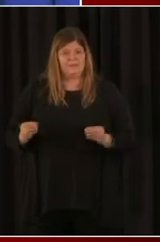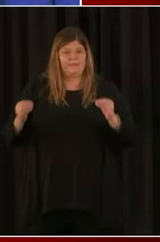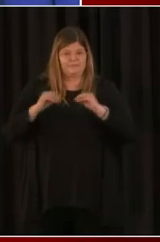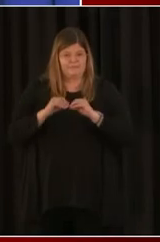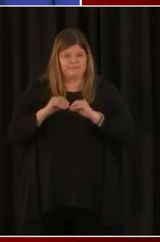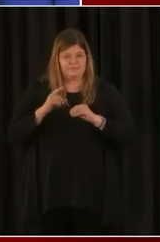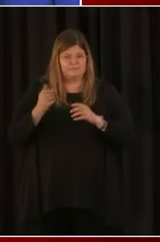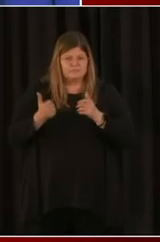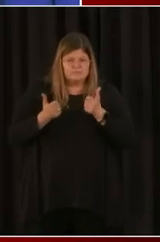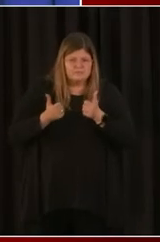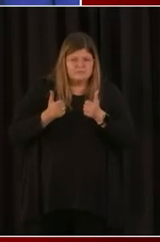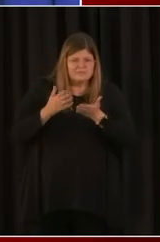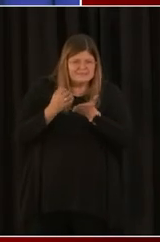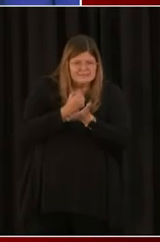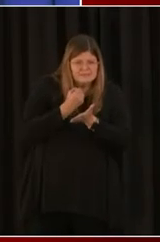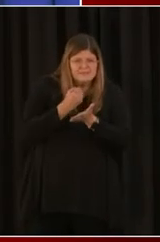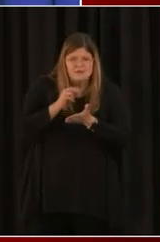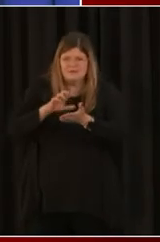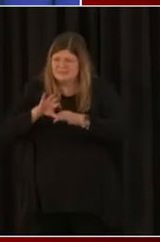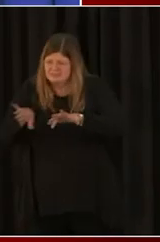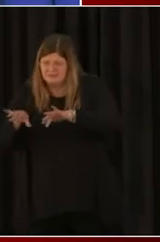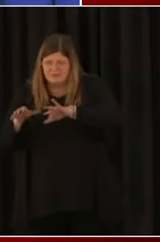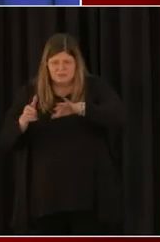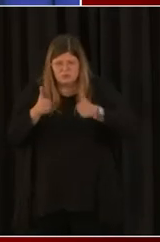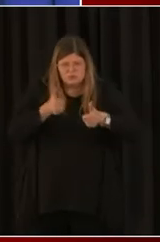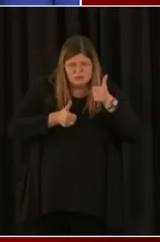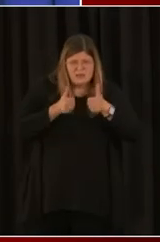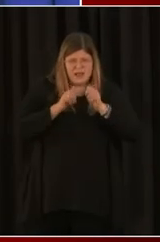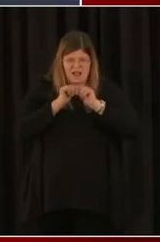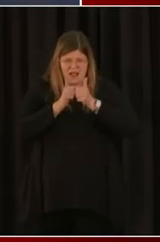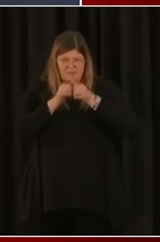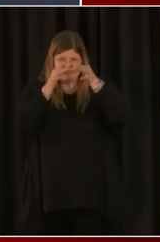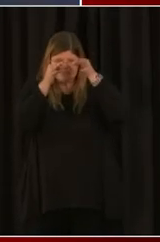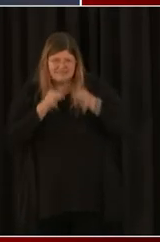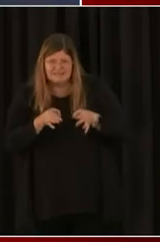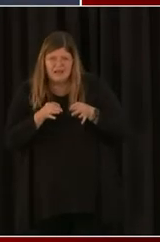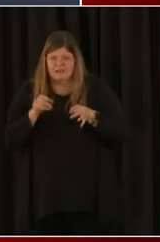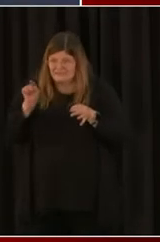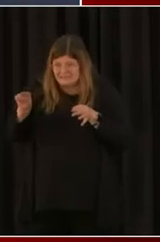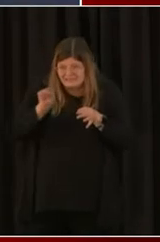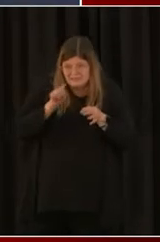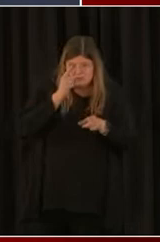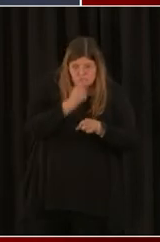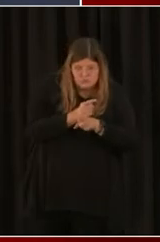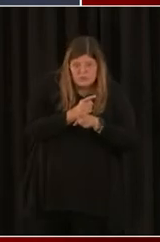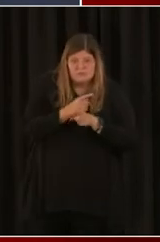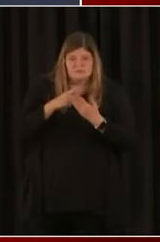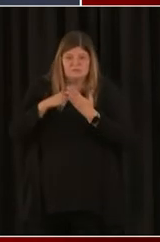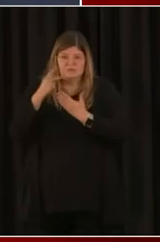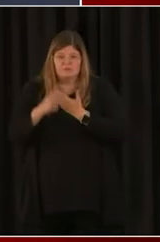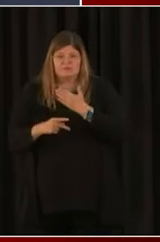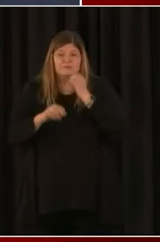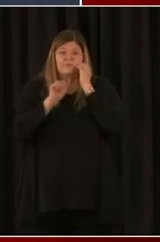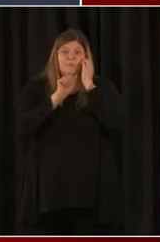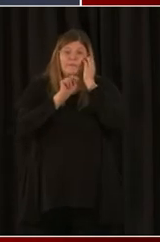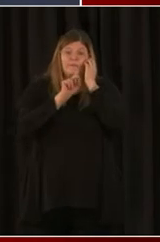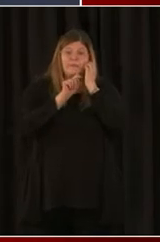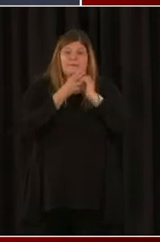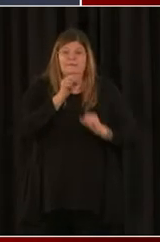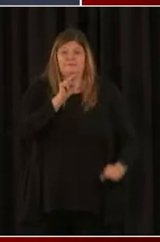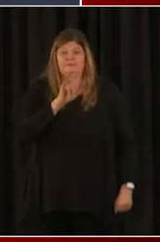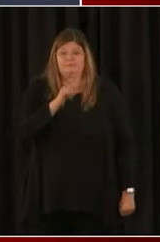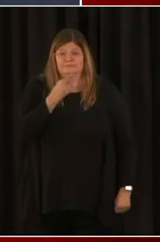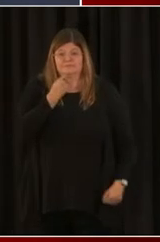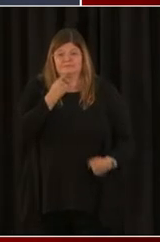if you had any kind of feedback on that. Yes. I do recommend taking some time, an hour or two, and sit down and just